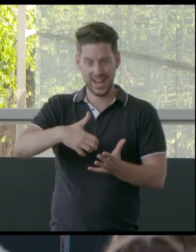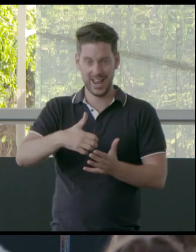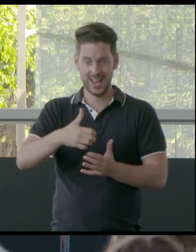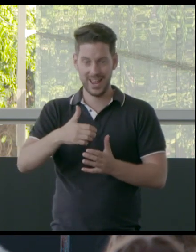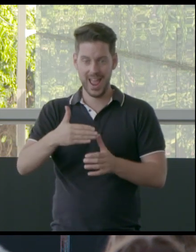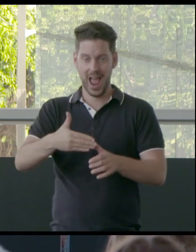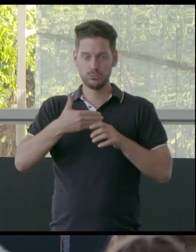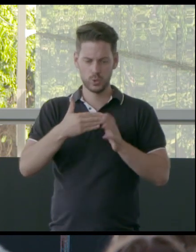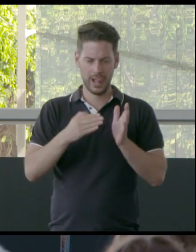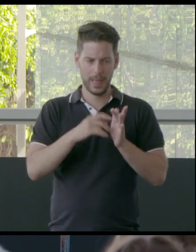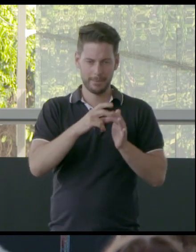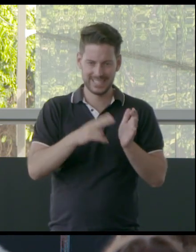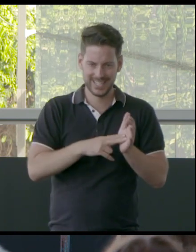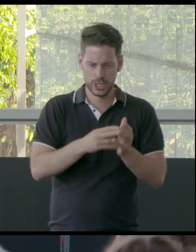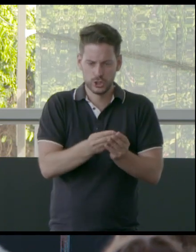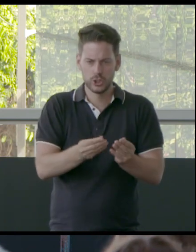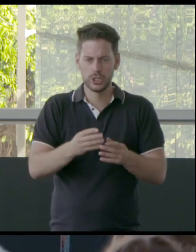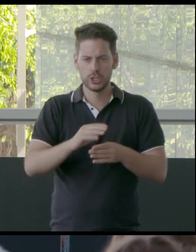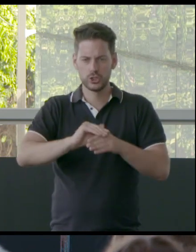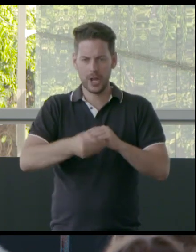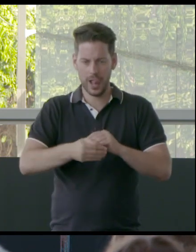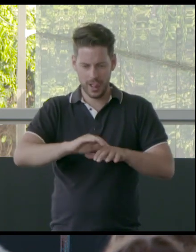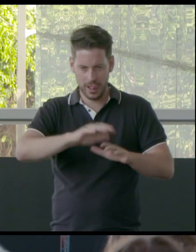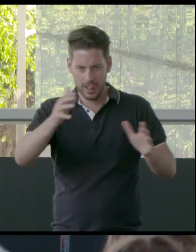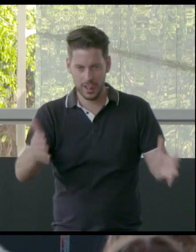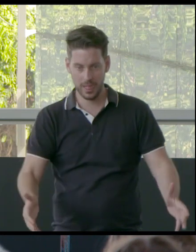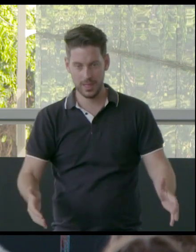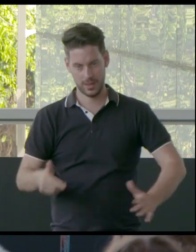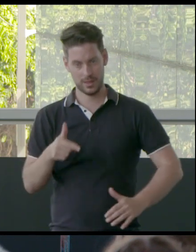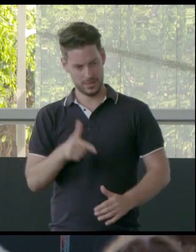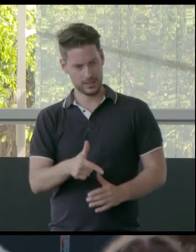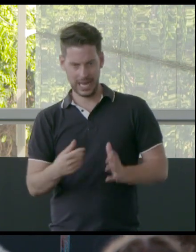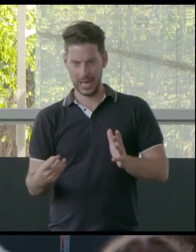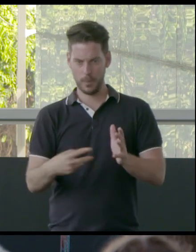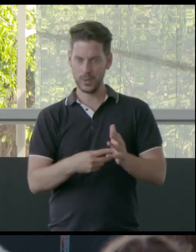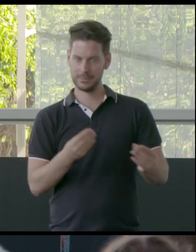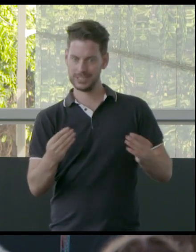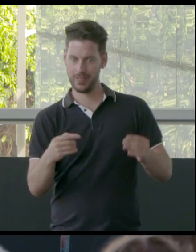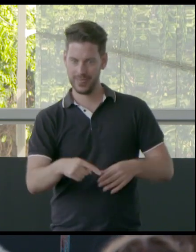middens and shell piles, which were a necessary material